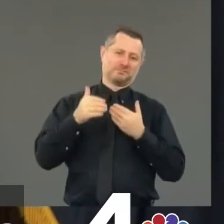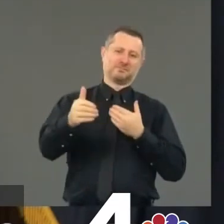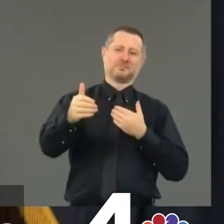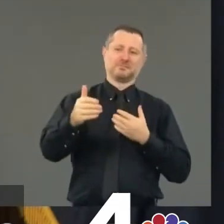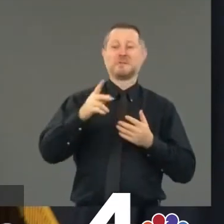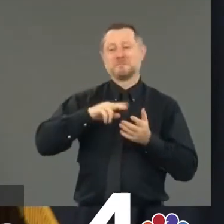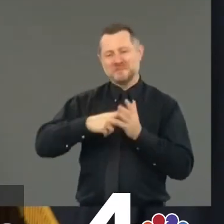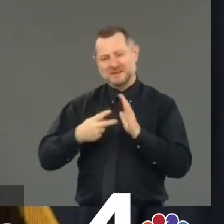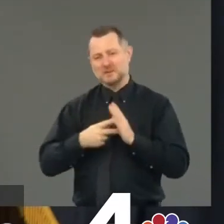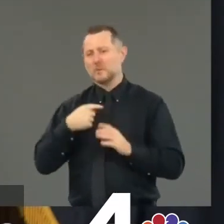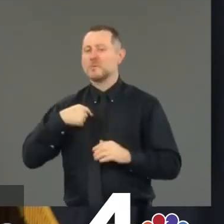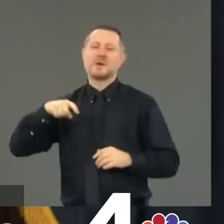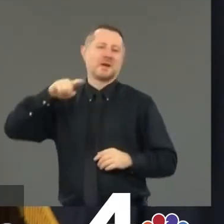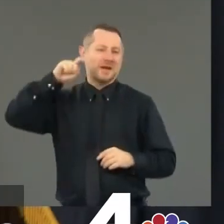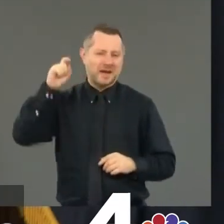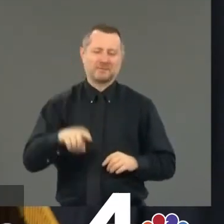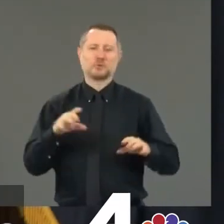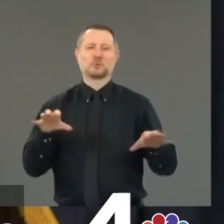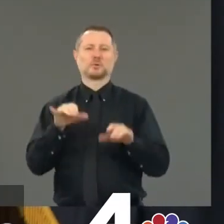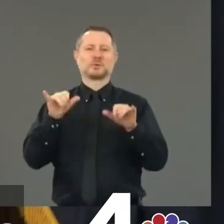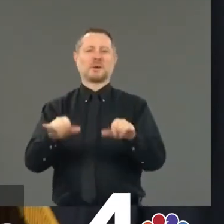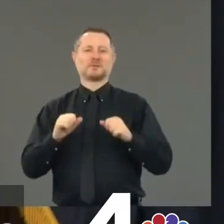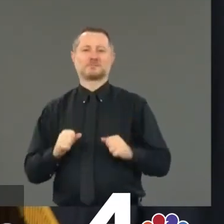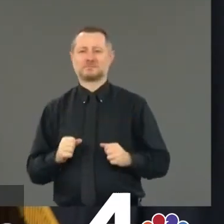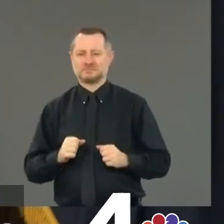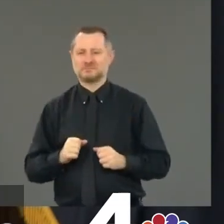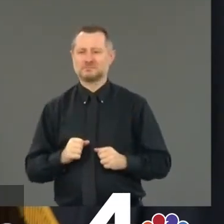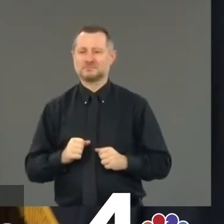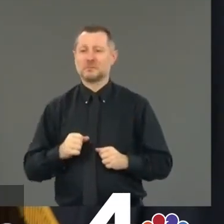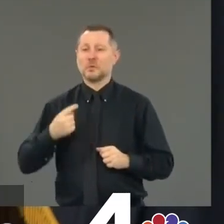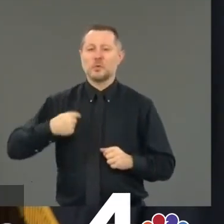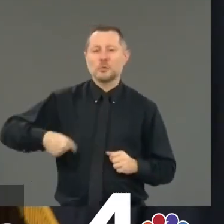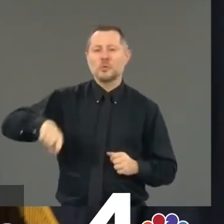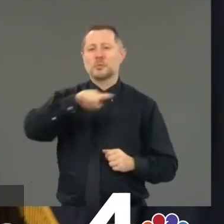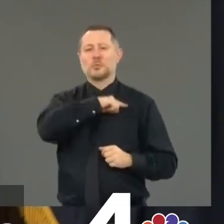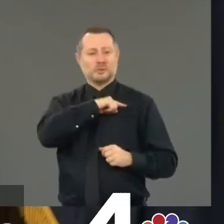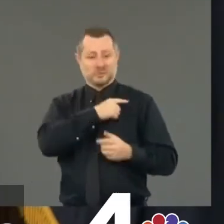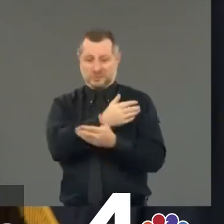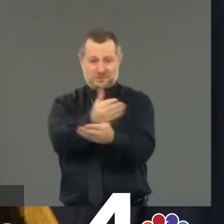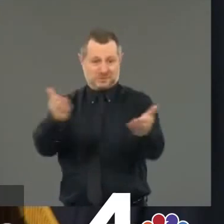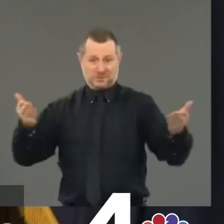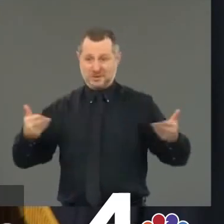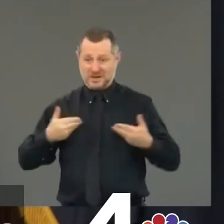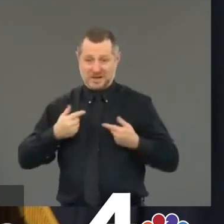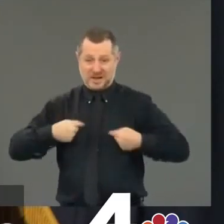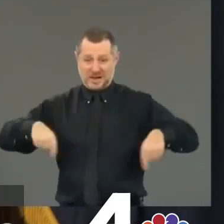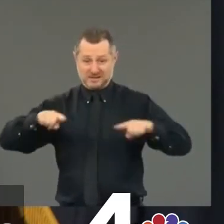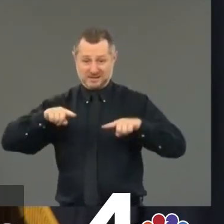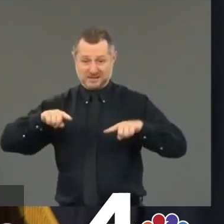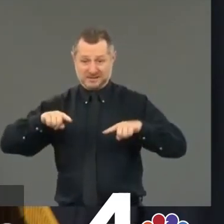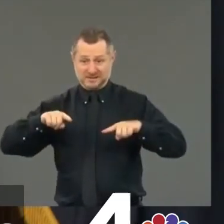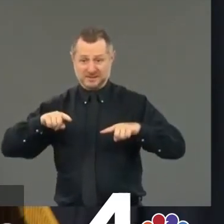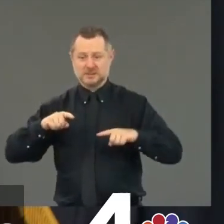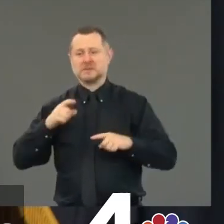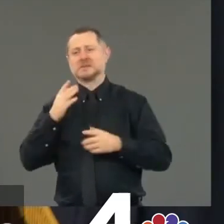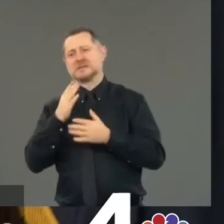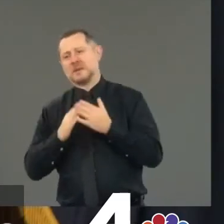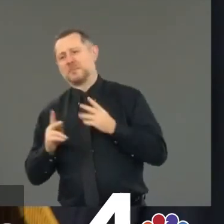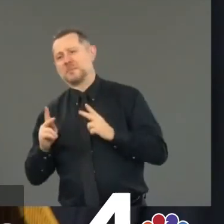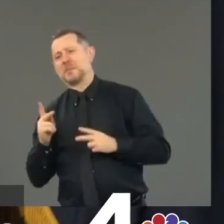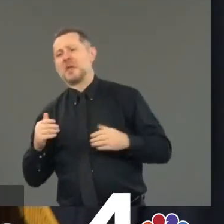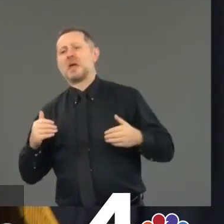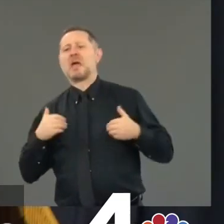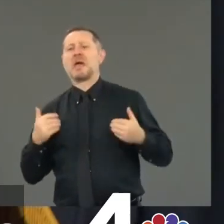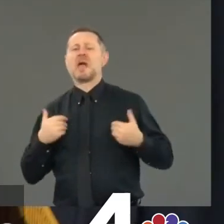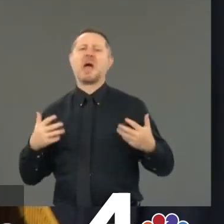our goal. All of us, from the angry young protesters